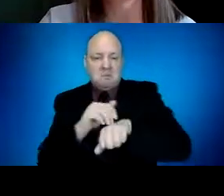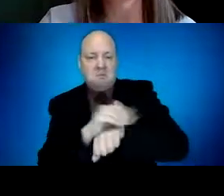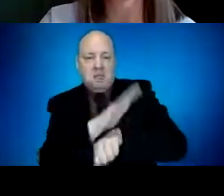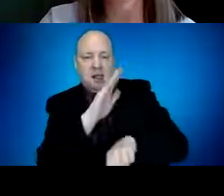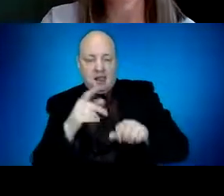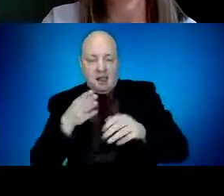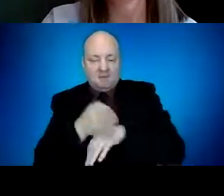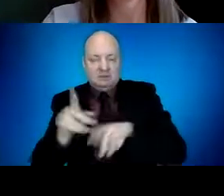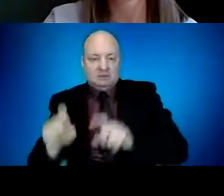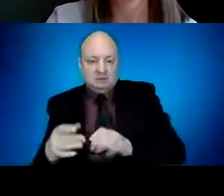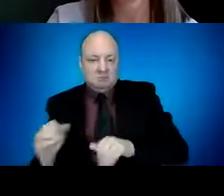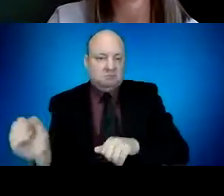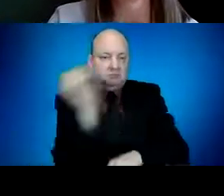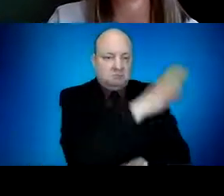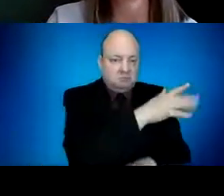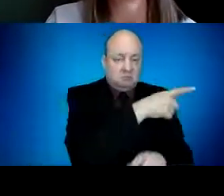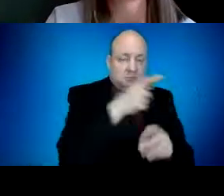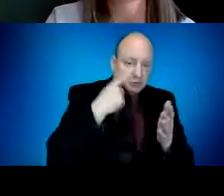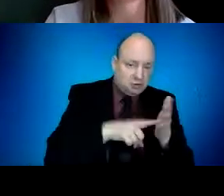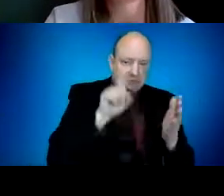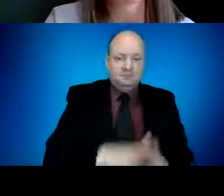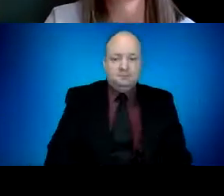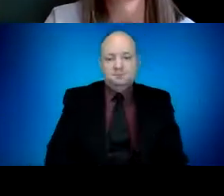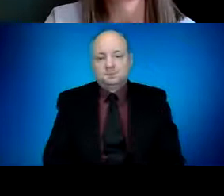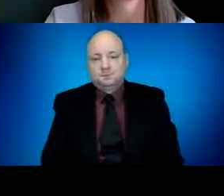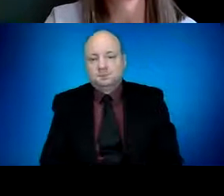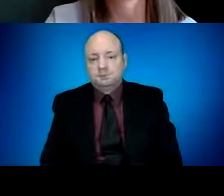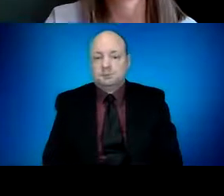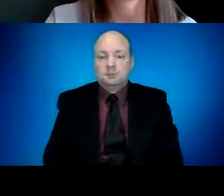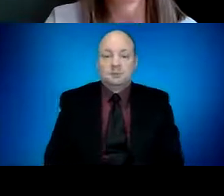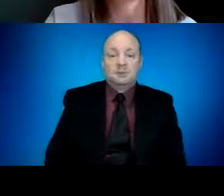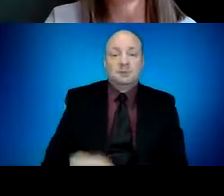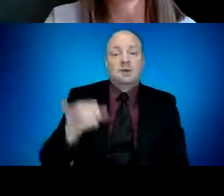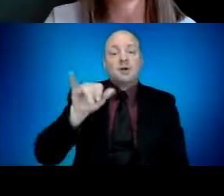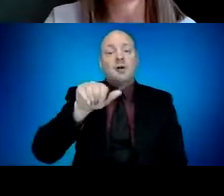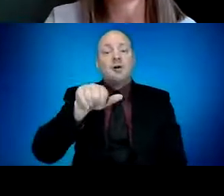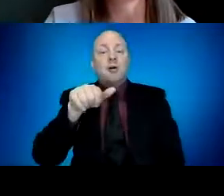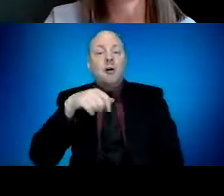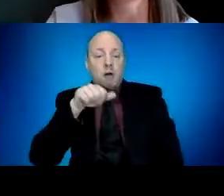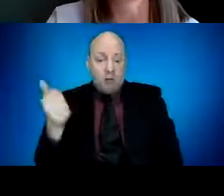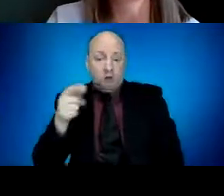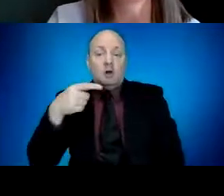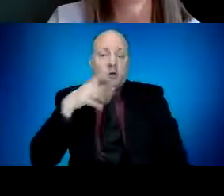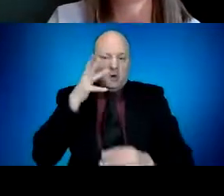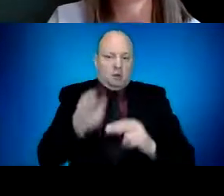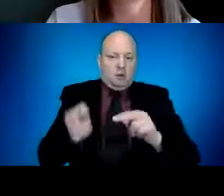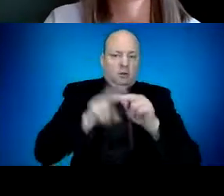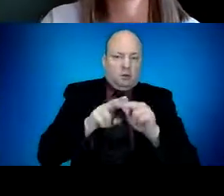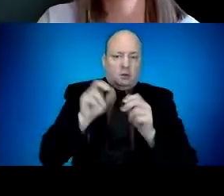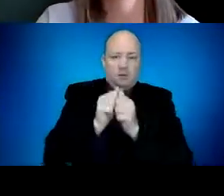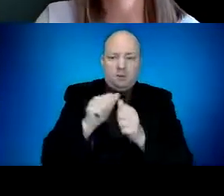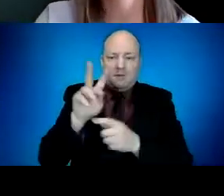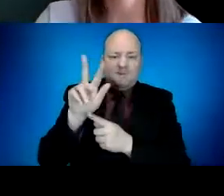Lastly, we will increase our mobile testing capacity to provide testing where it is most needed.